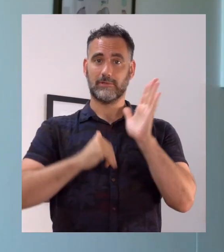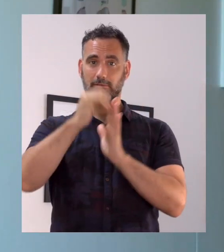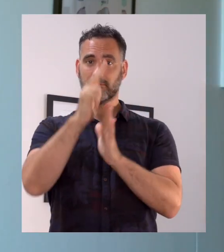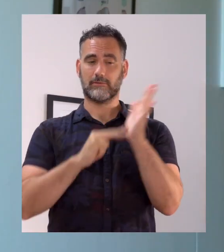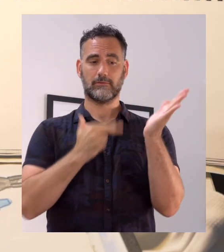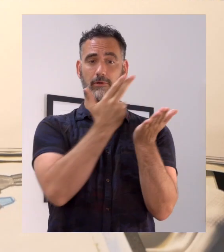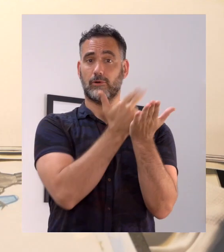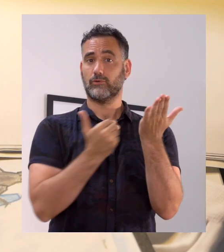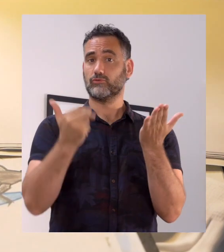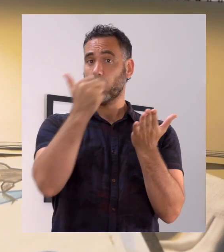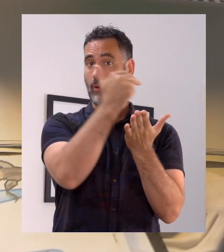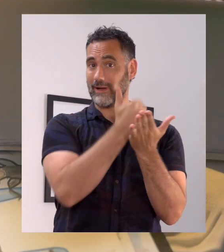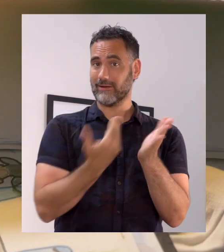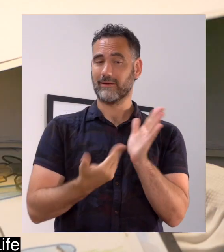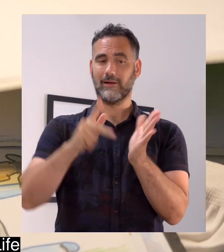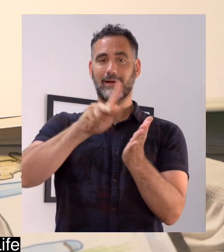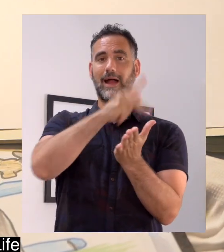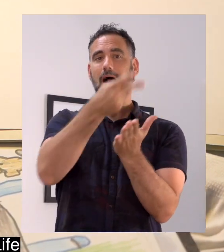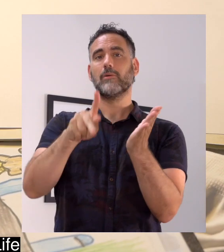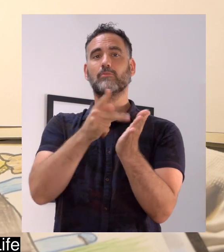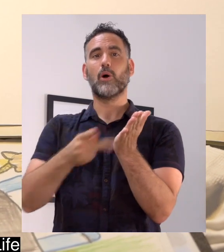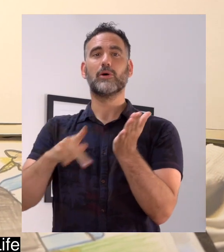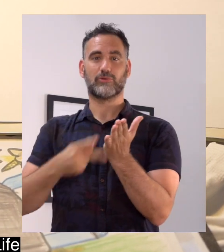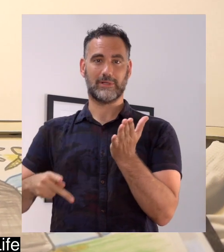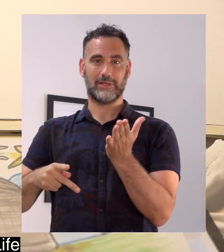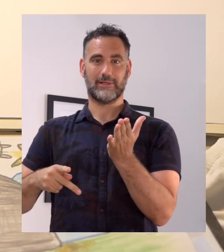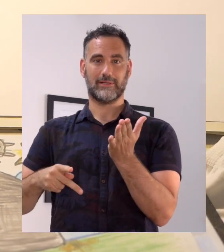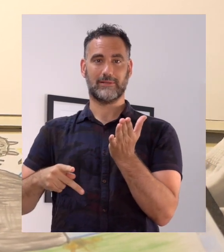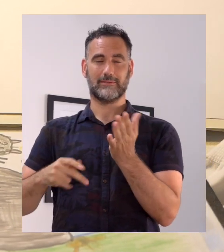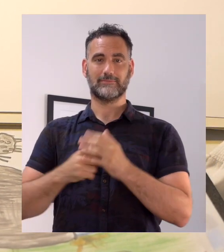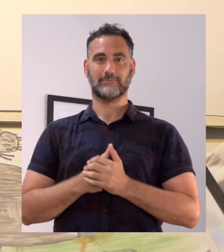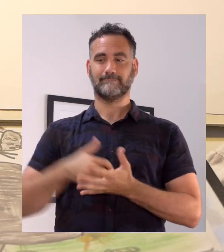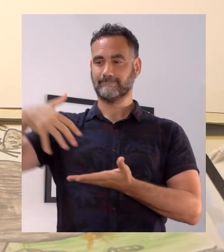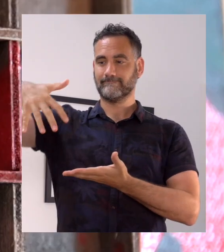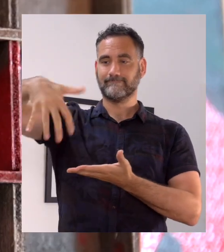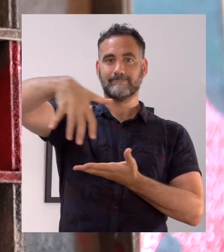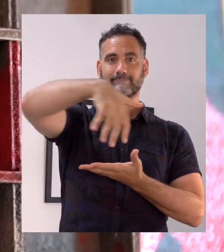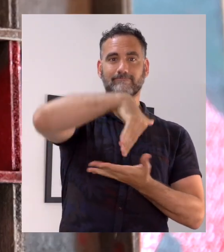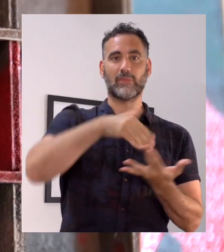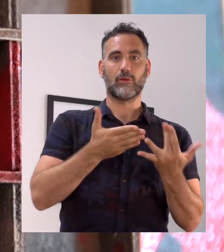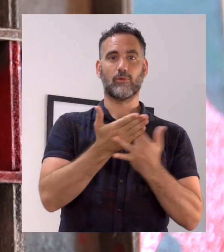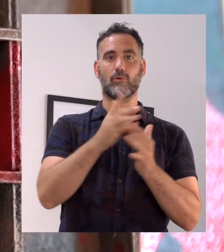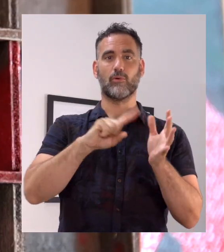word and artist journals that have been curated by the ArtLife curatorial team.